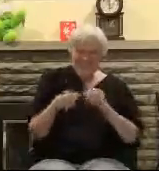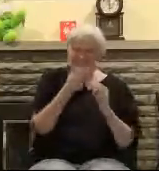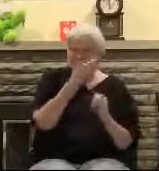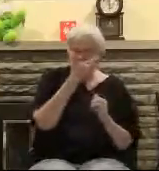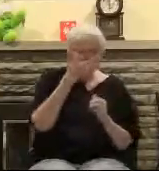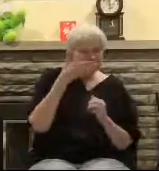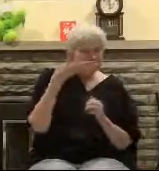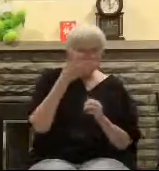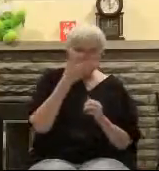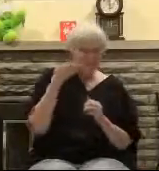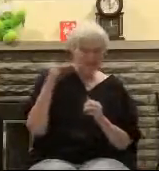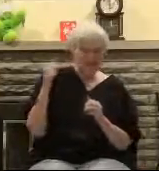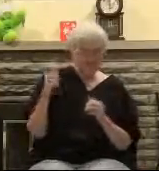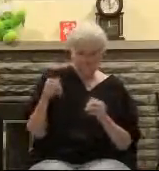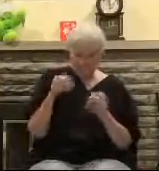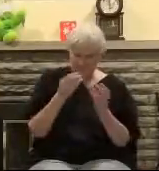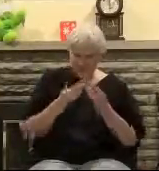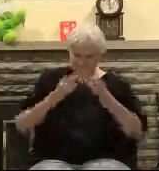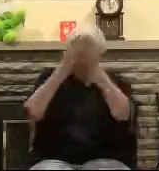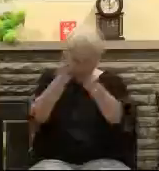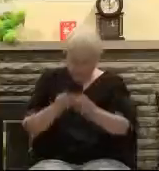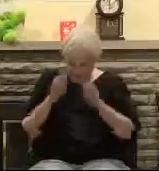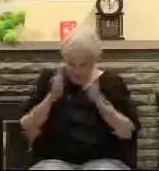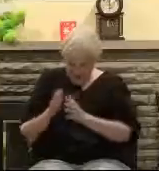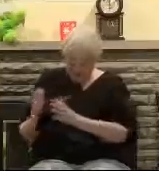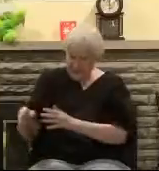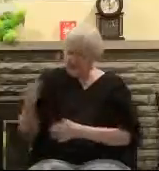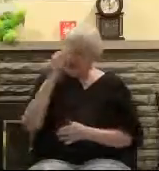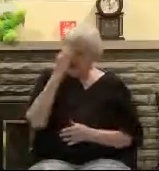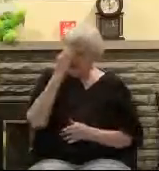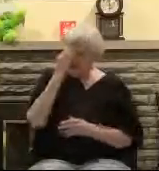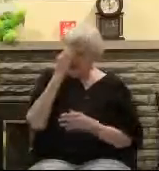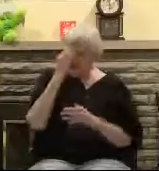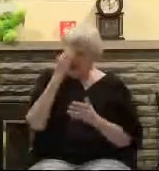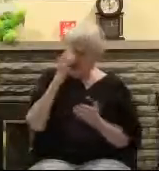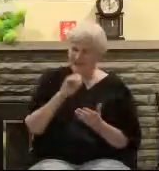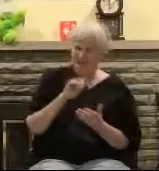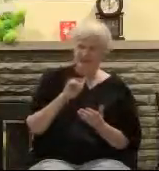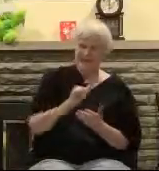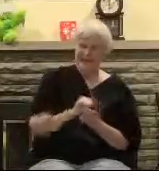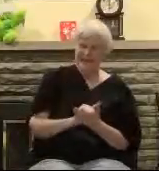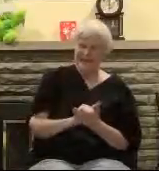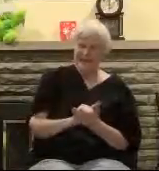Now if he just thrown the napkin down on the table it's time to clean up. But when Jesus left he folded the napkin and said